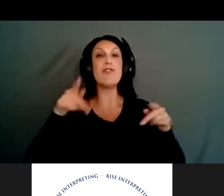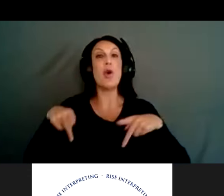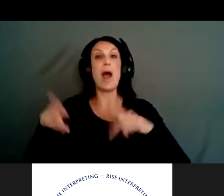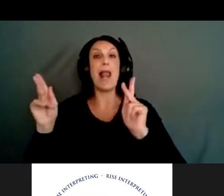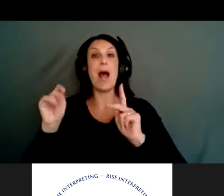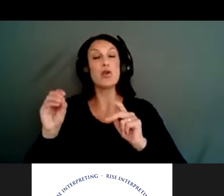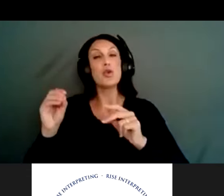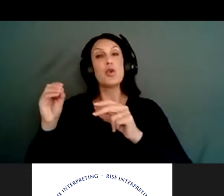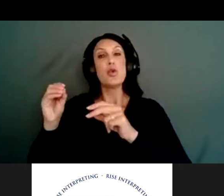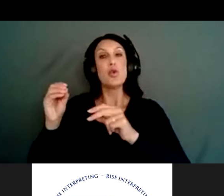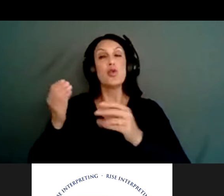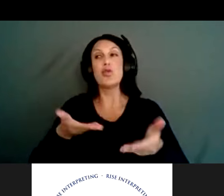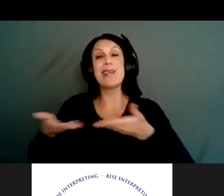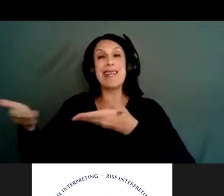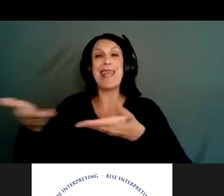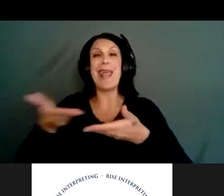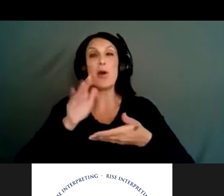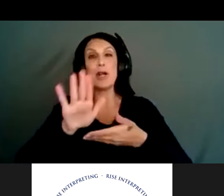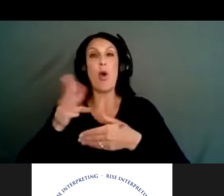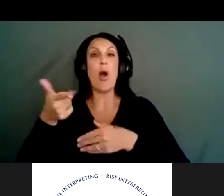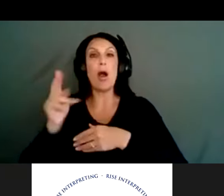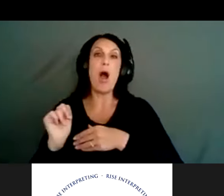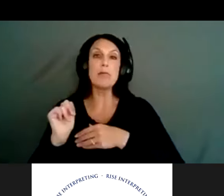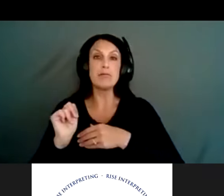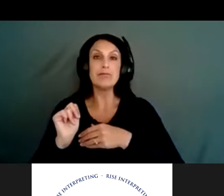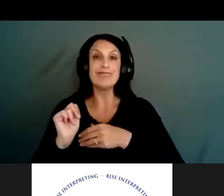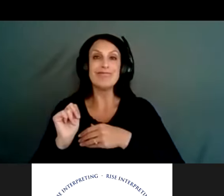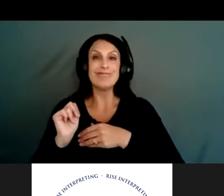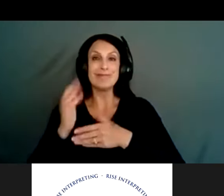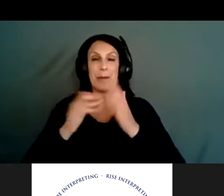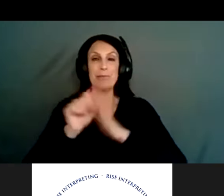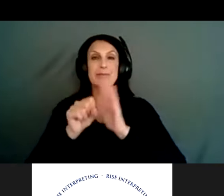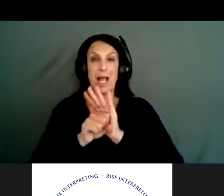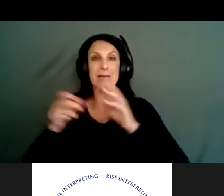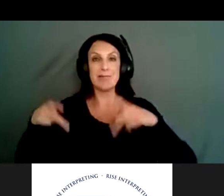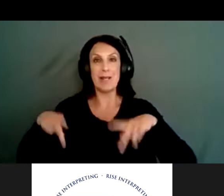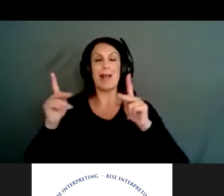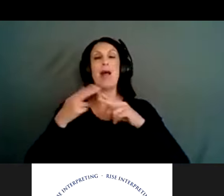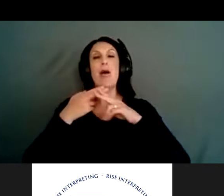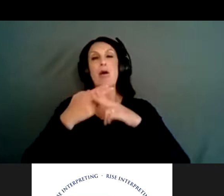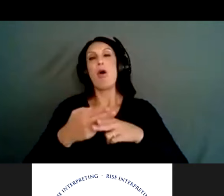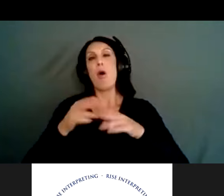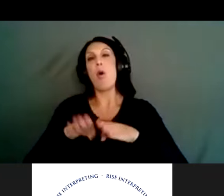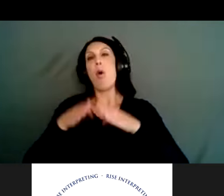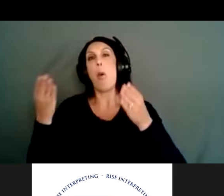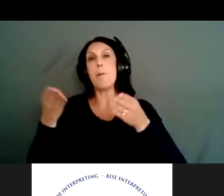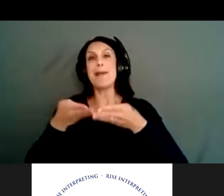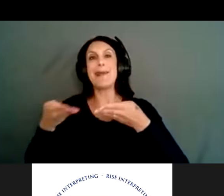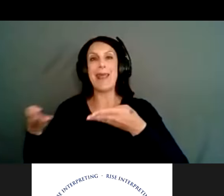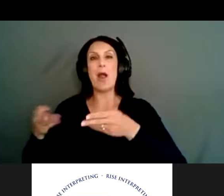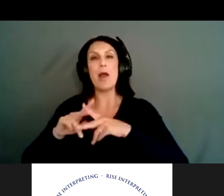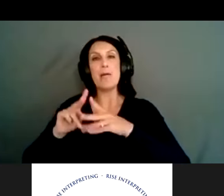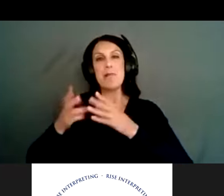Not necessarily determined by open carry, but states that do have open carry typically have higher percentage of gun